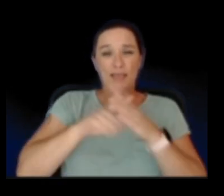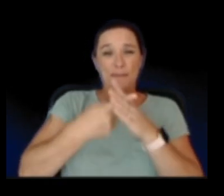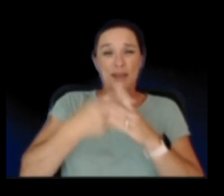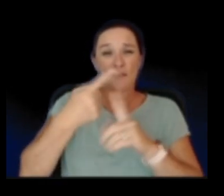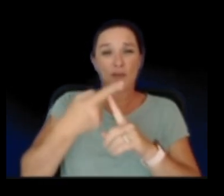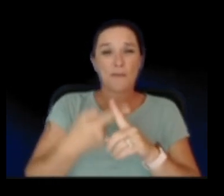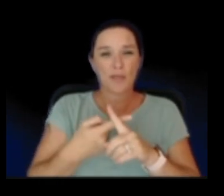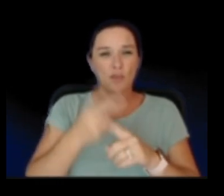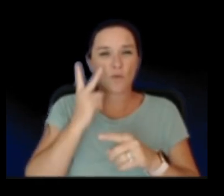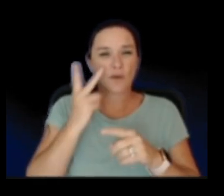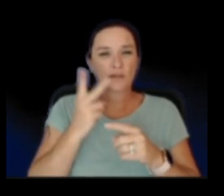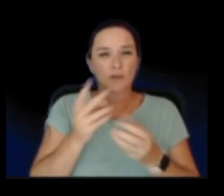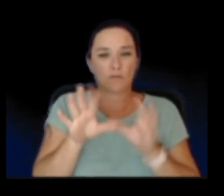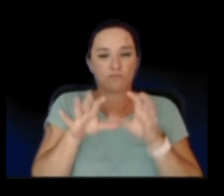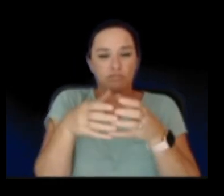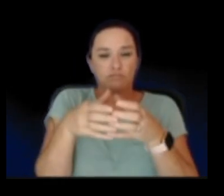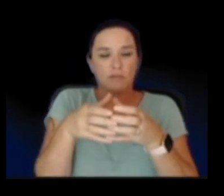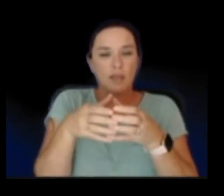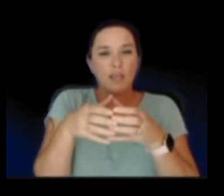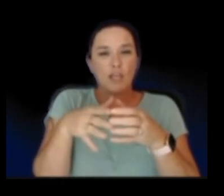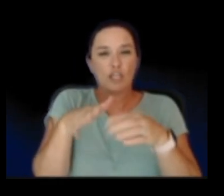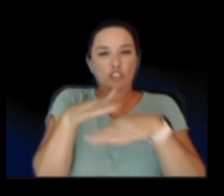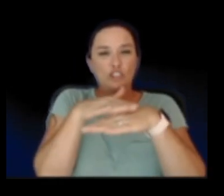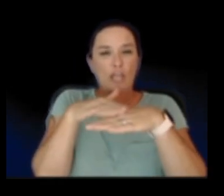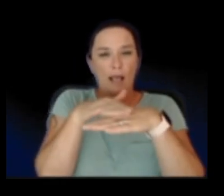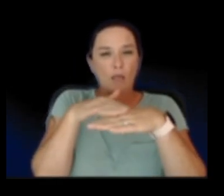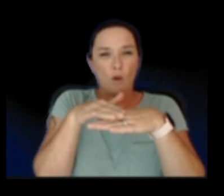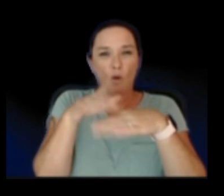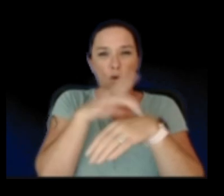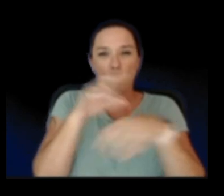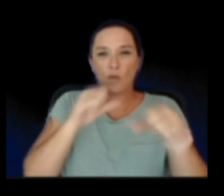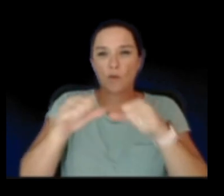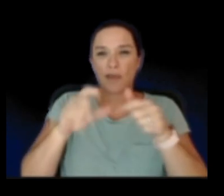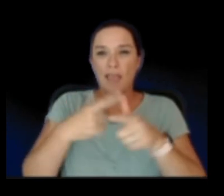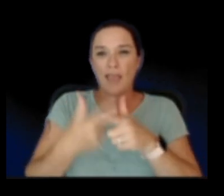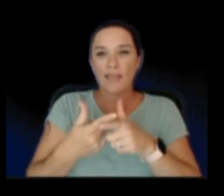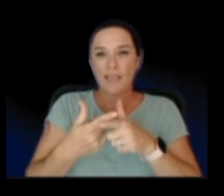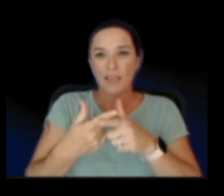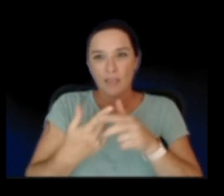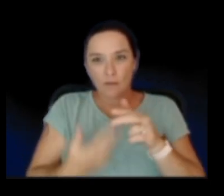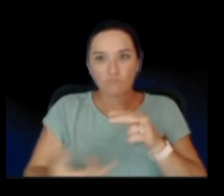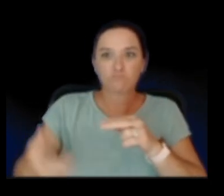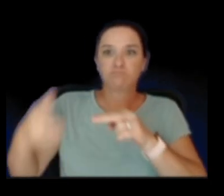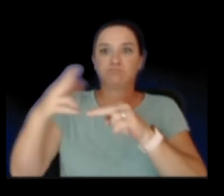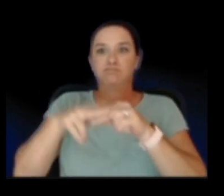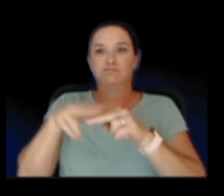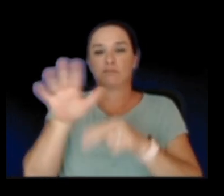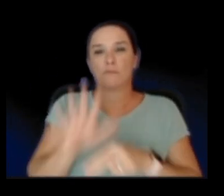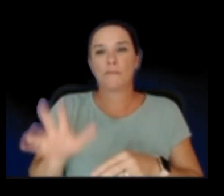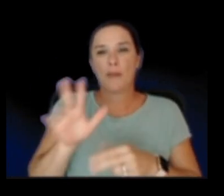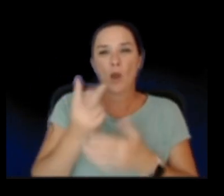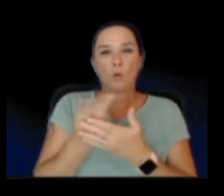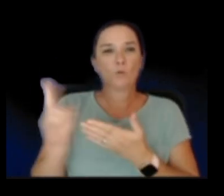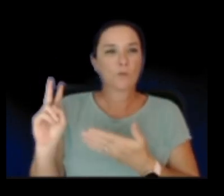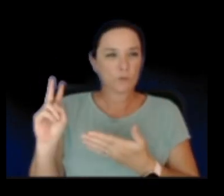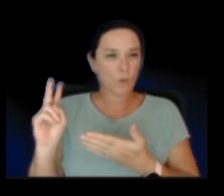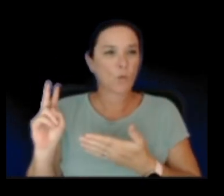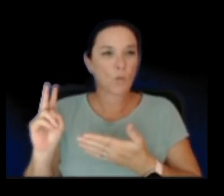these deeper earthquakes, but they really picked up about two weeks ago or so.